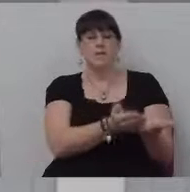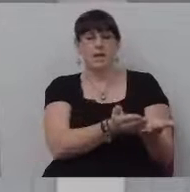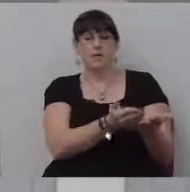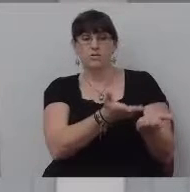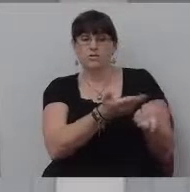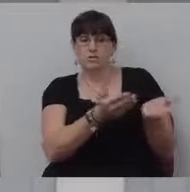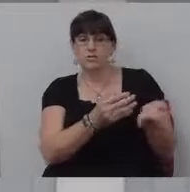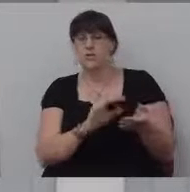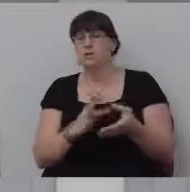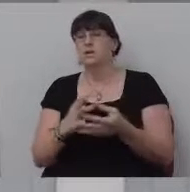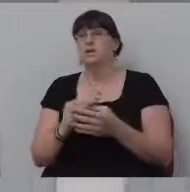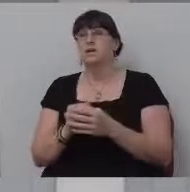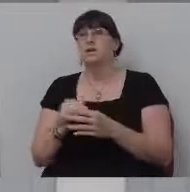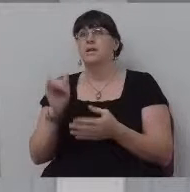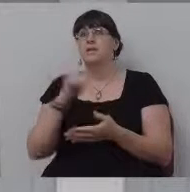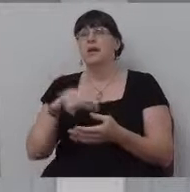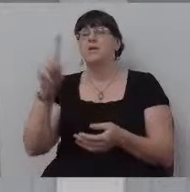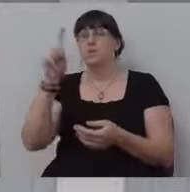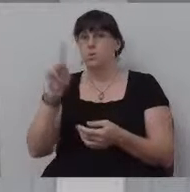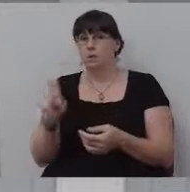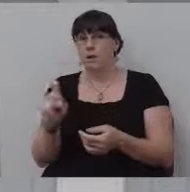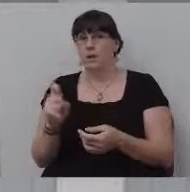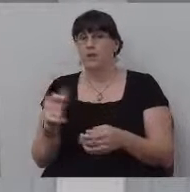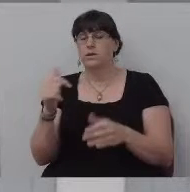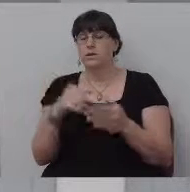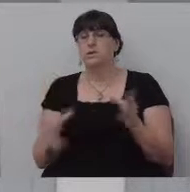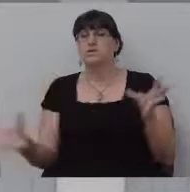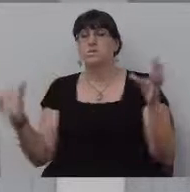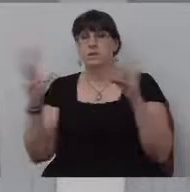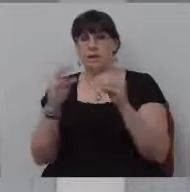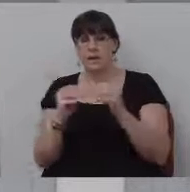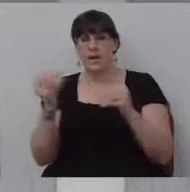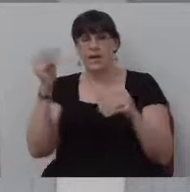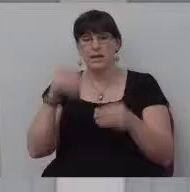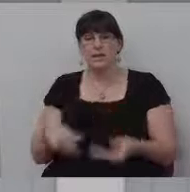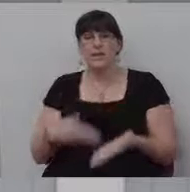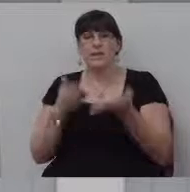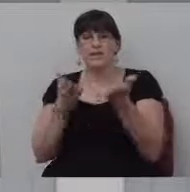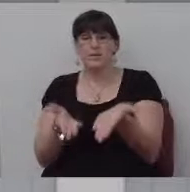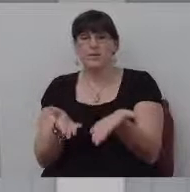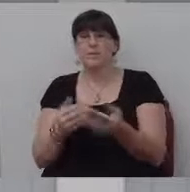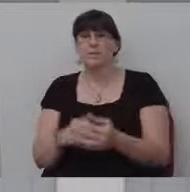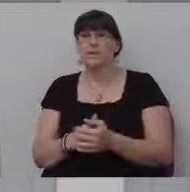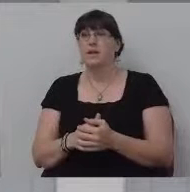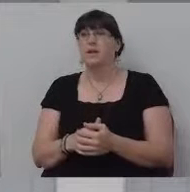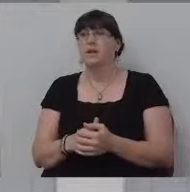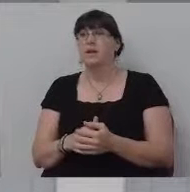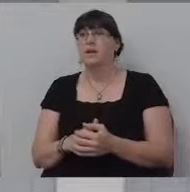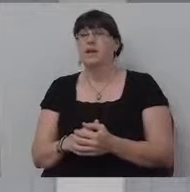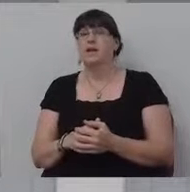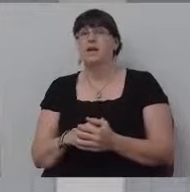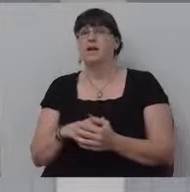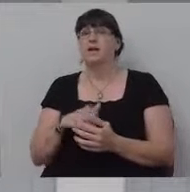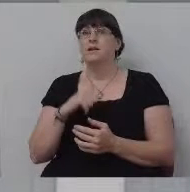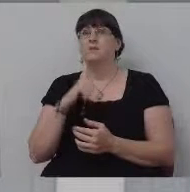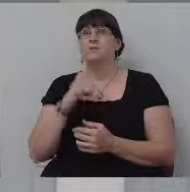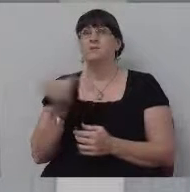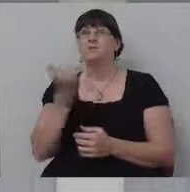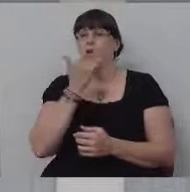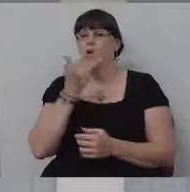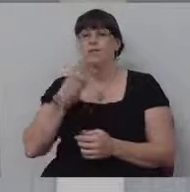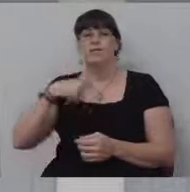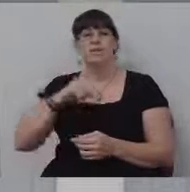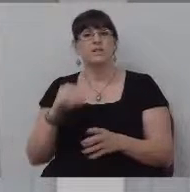translation work, saw something there that required this to be supplied. And I don't really think it makes sense for us to, to, to remove it.